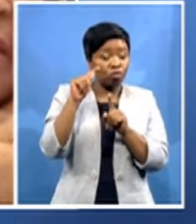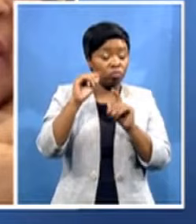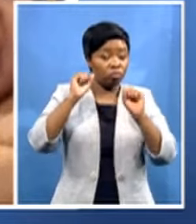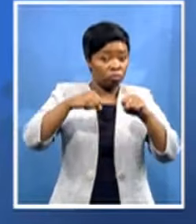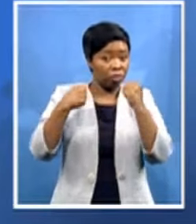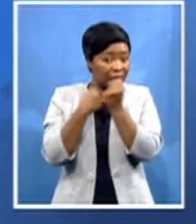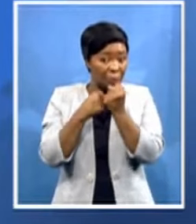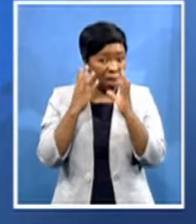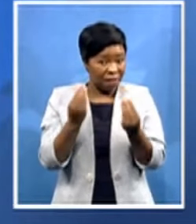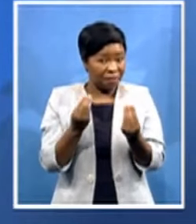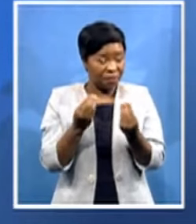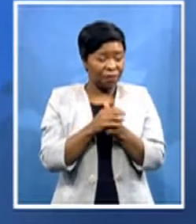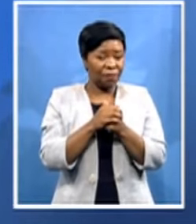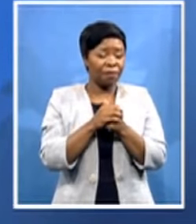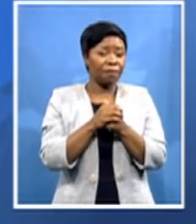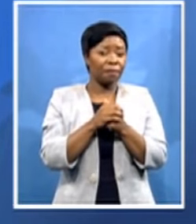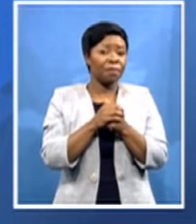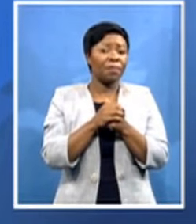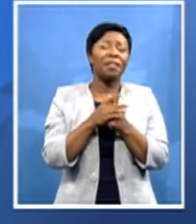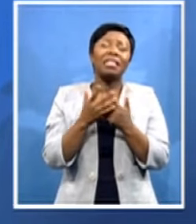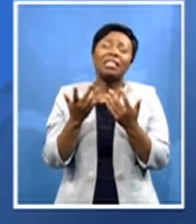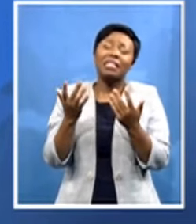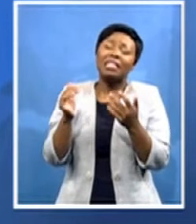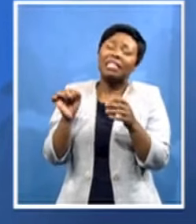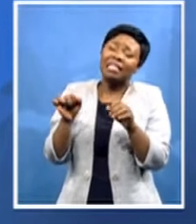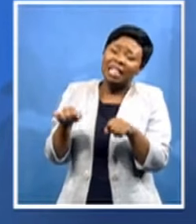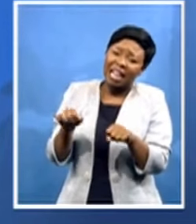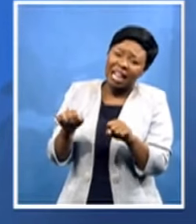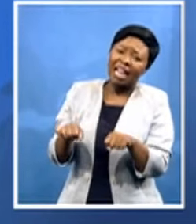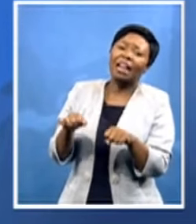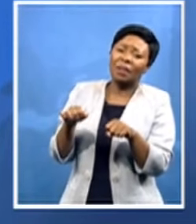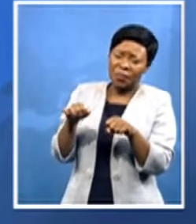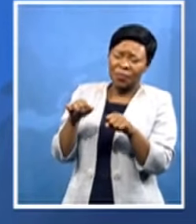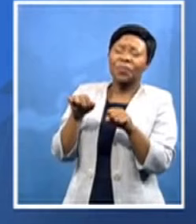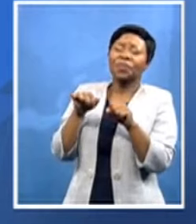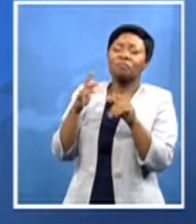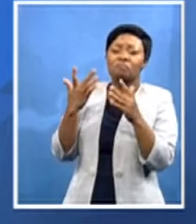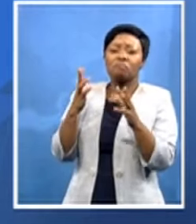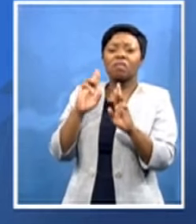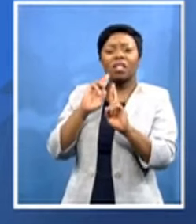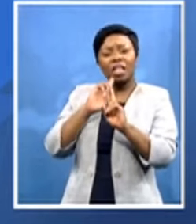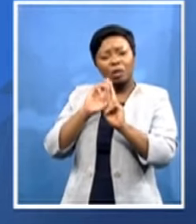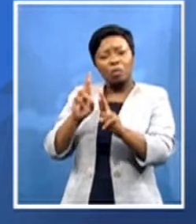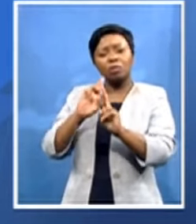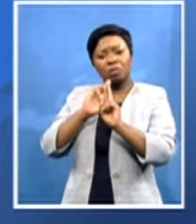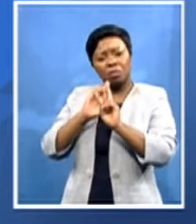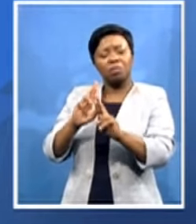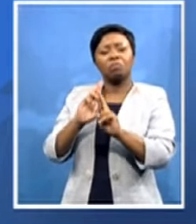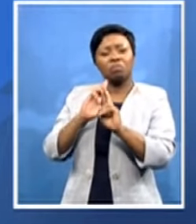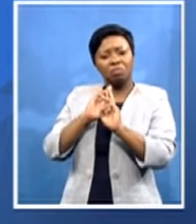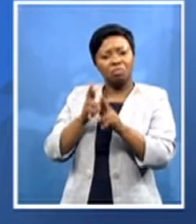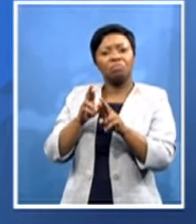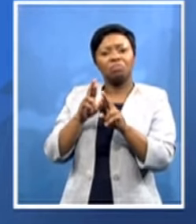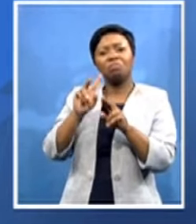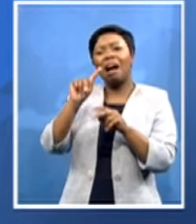yeah we have good responses to from uh other uh countries we have